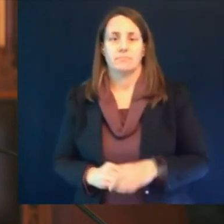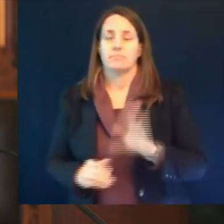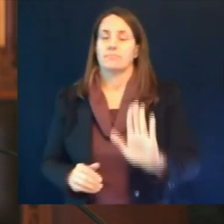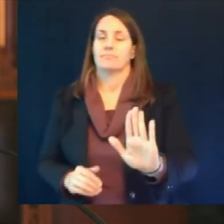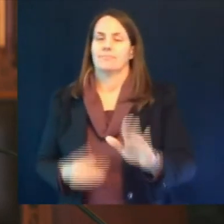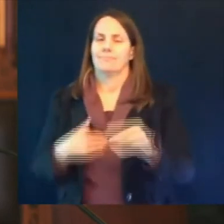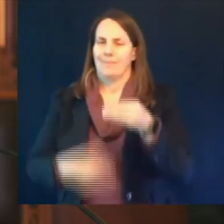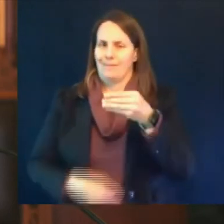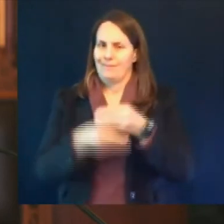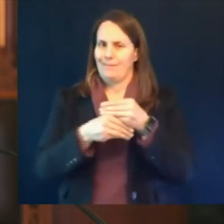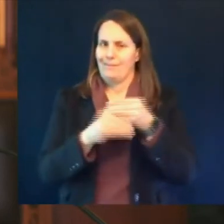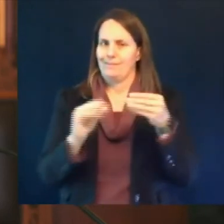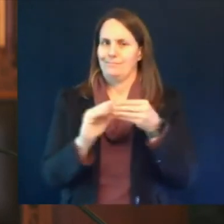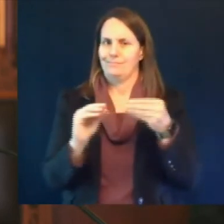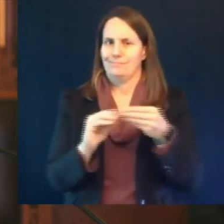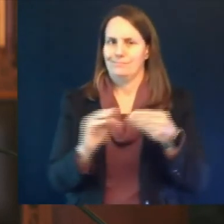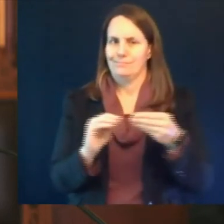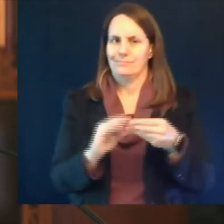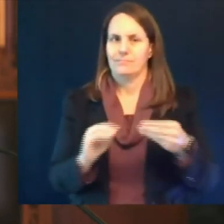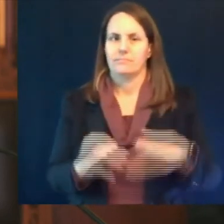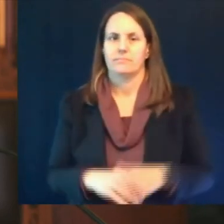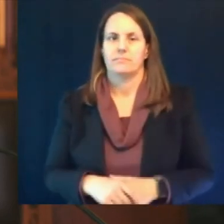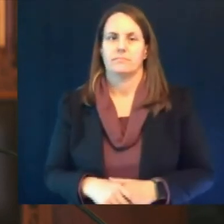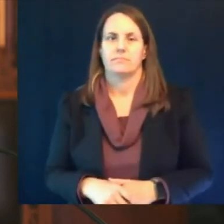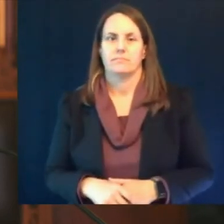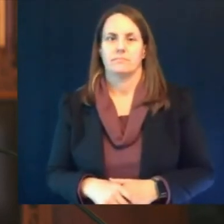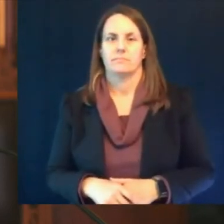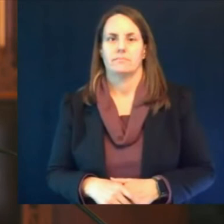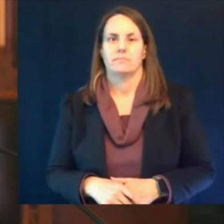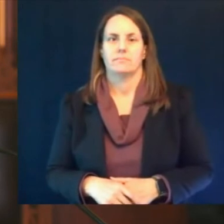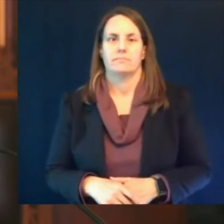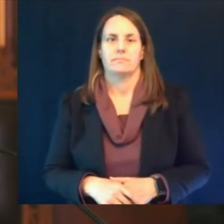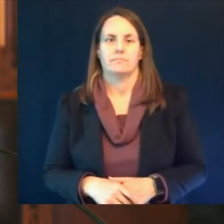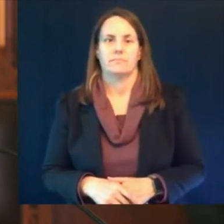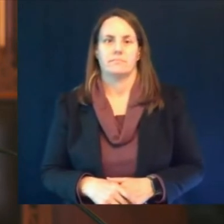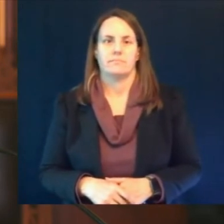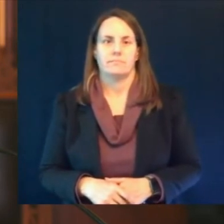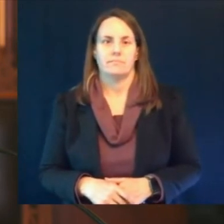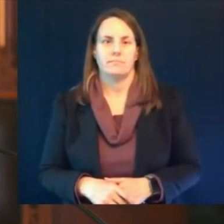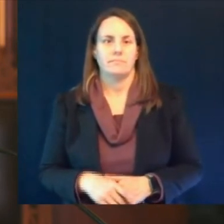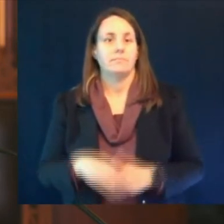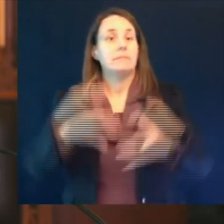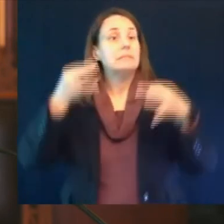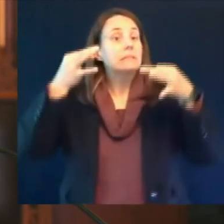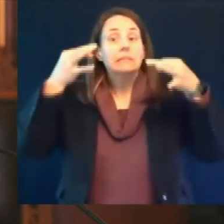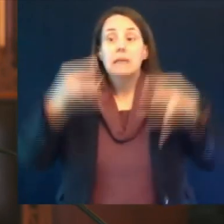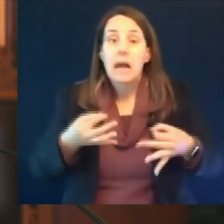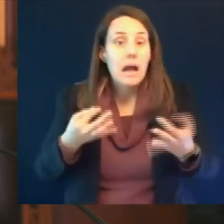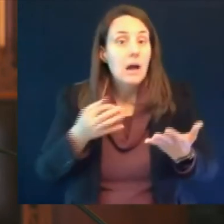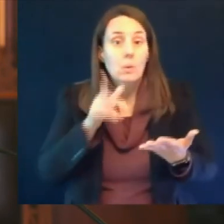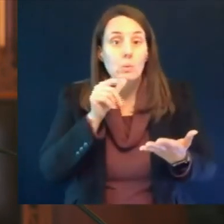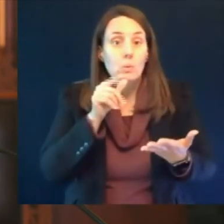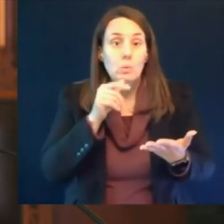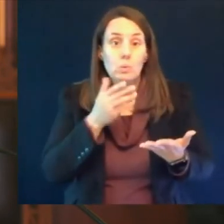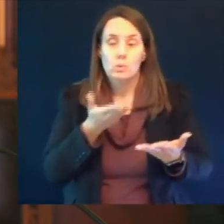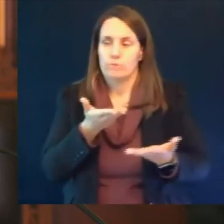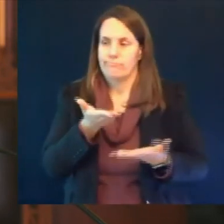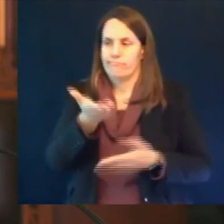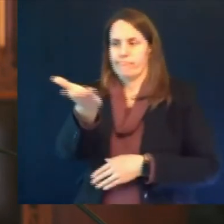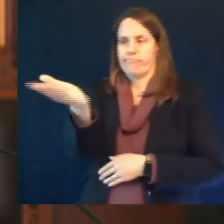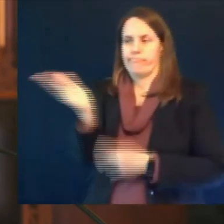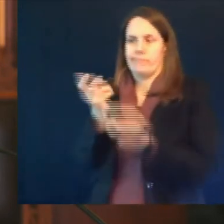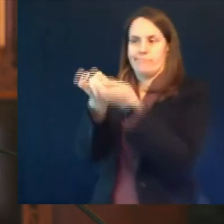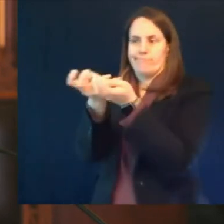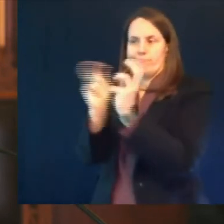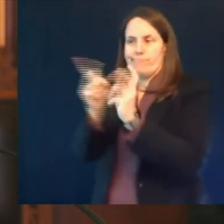is contingent upon the analysis by the esteemed experts that dr westegard has referenced as part